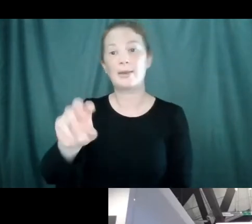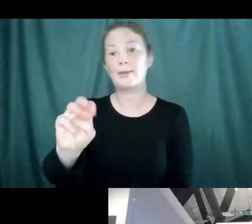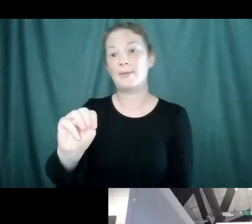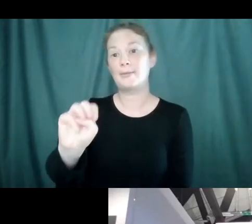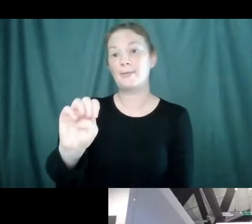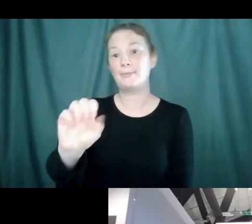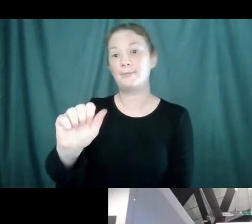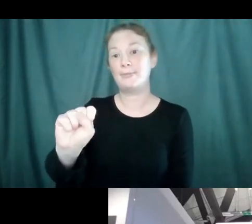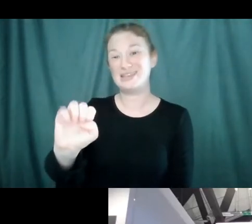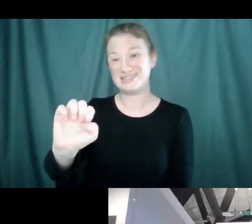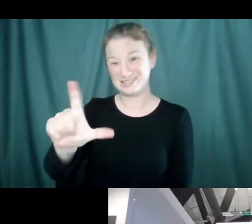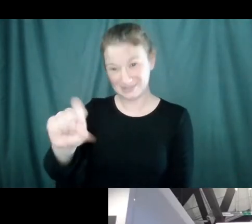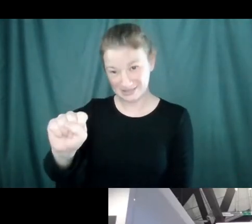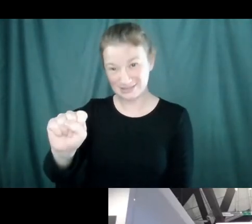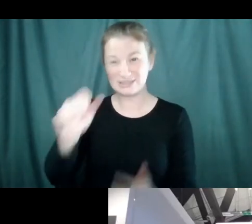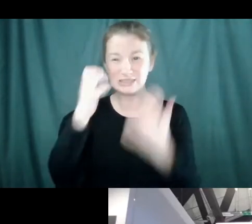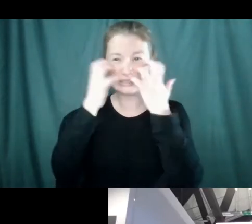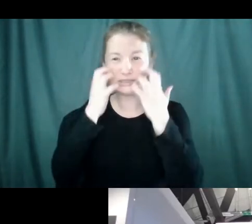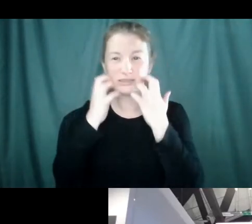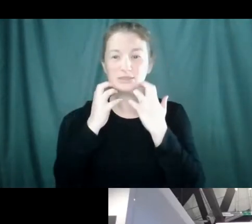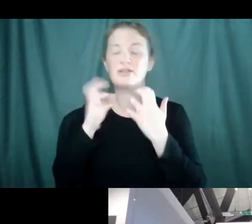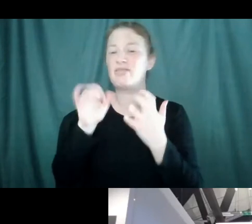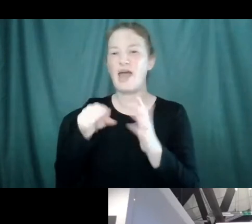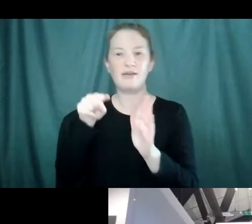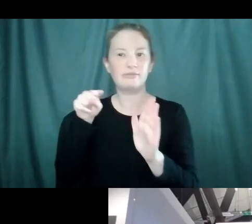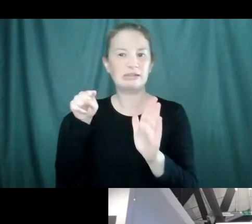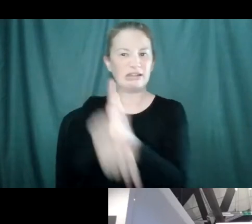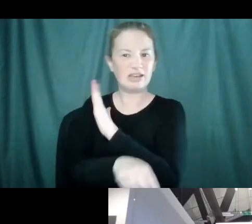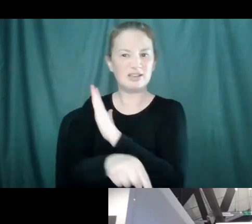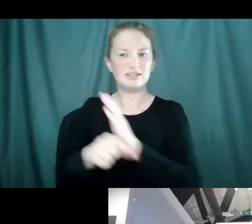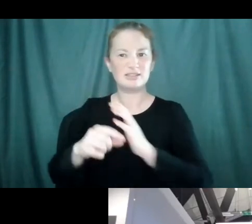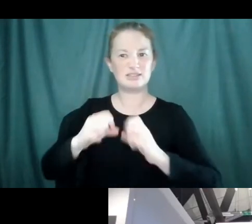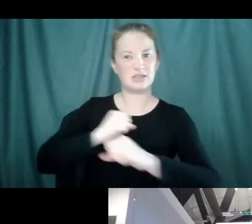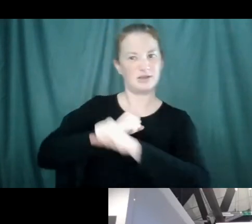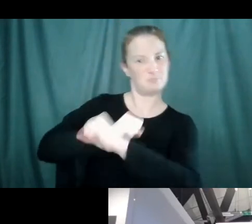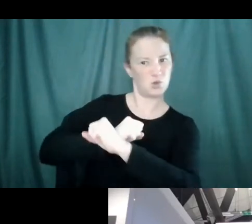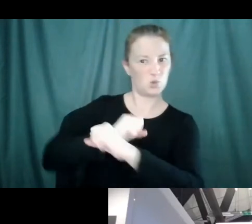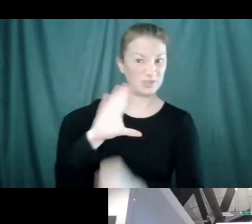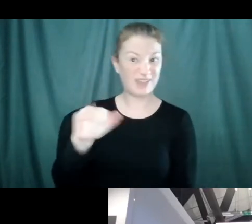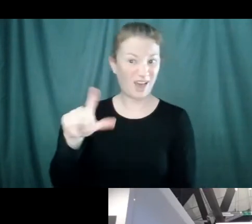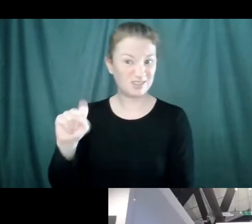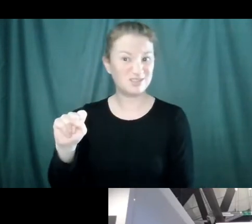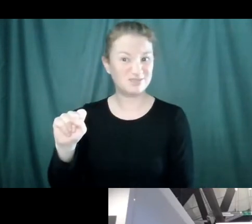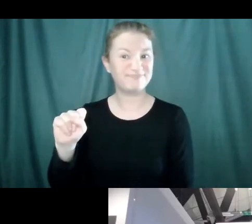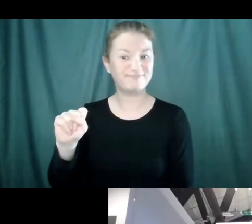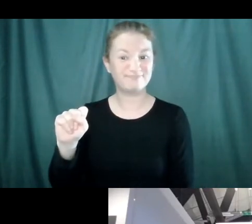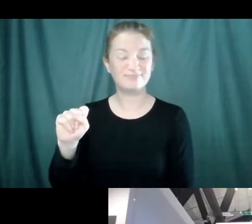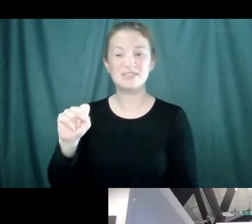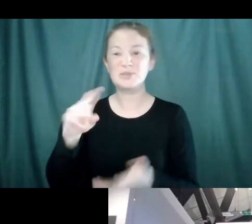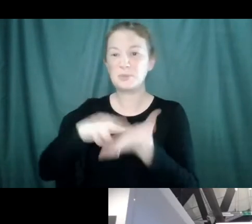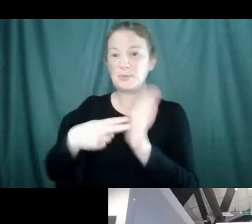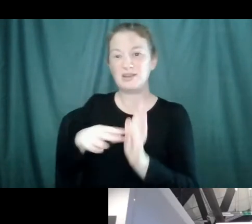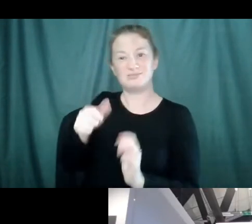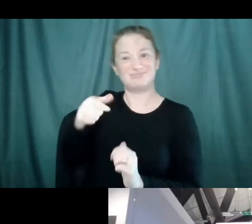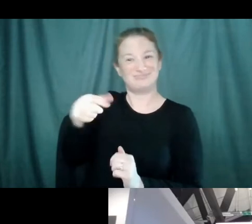kills off any active immune cells while it's in your body. And so it makes its own hole